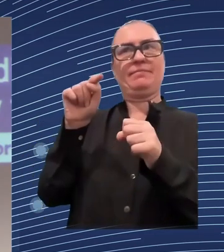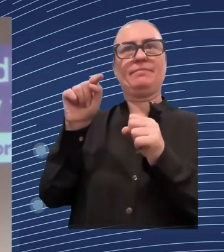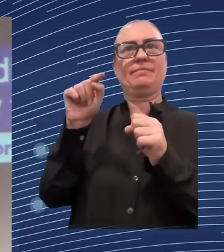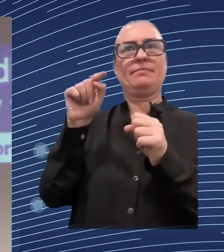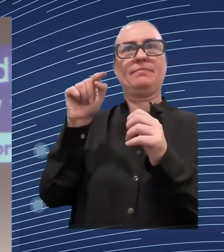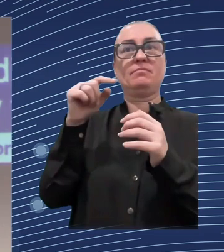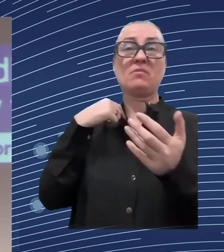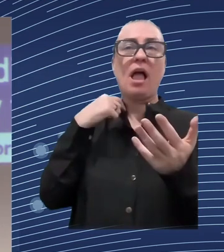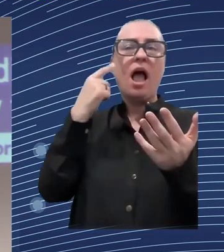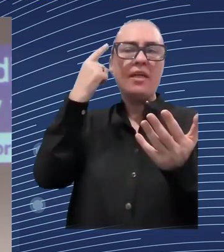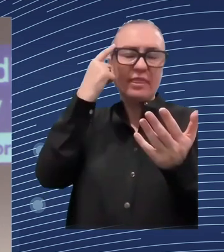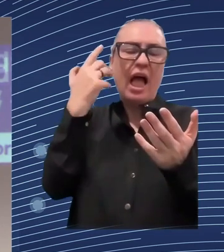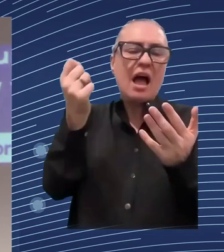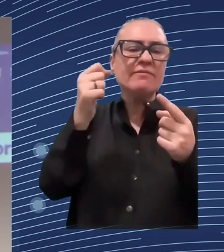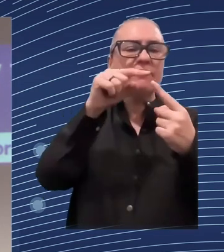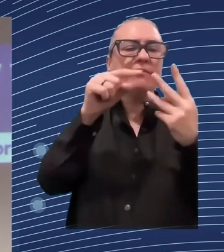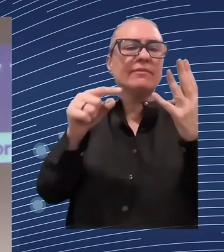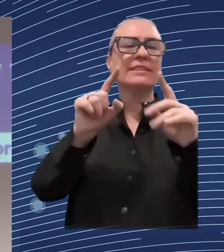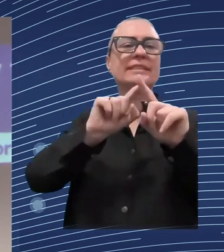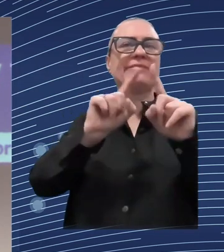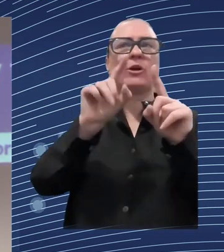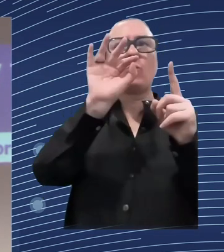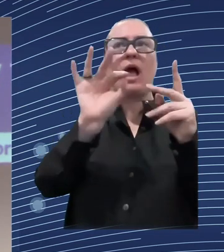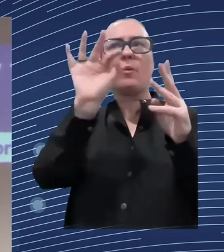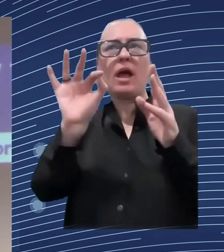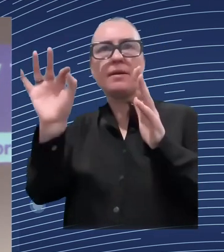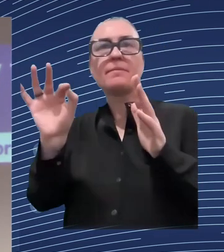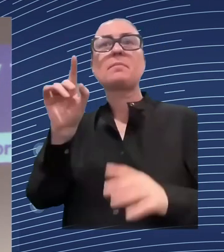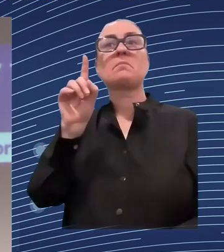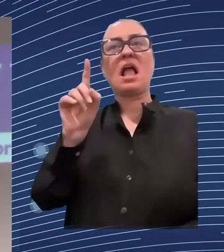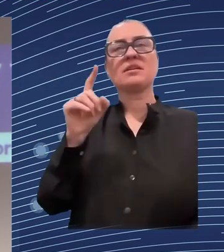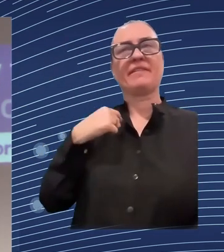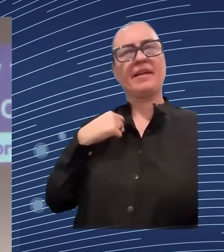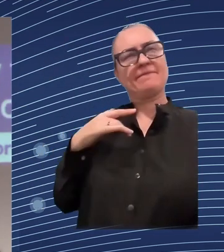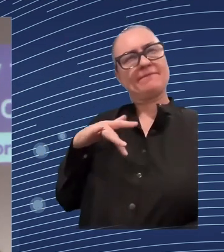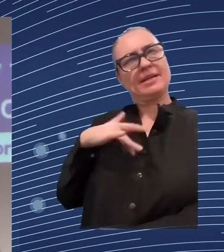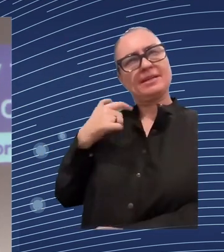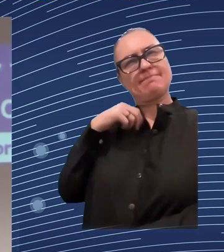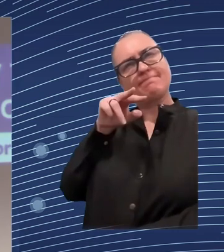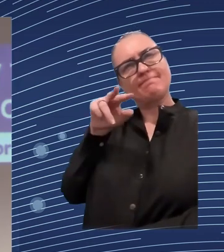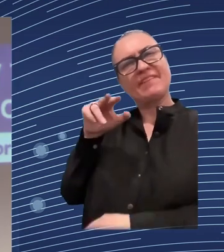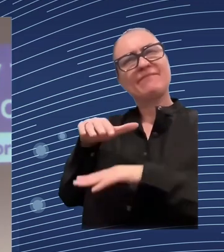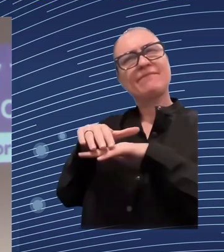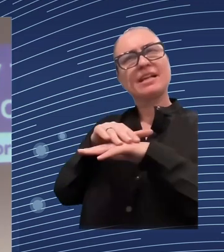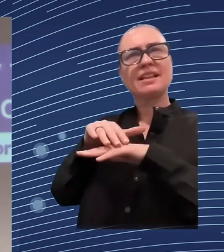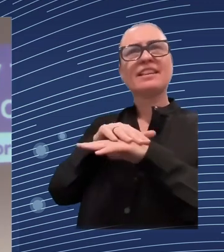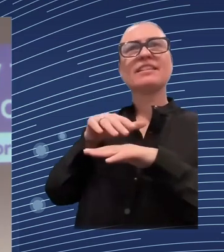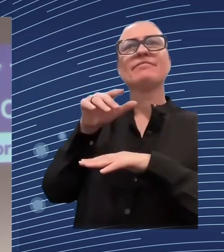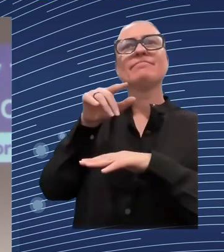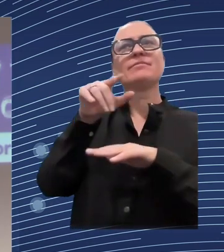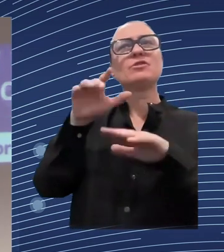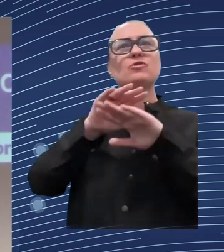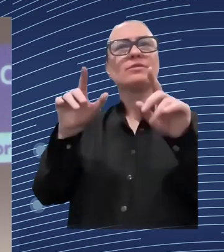accelerated. Basically, we have a number of technologies which have become mature and have been